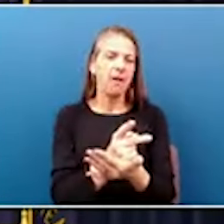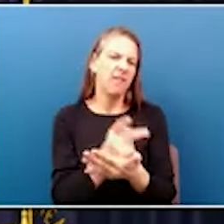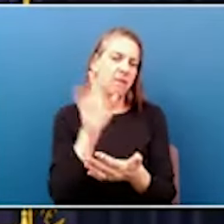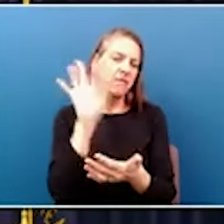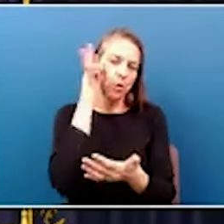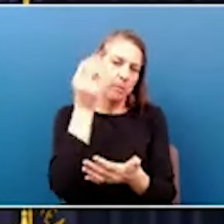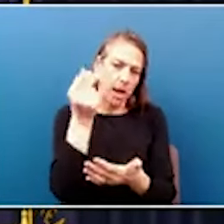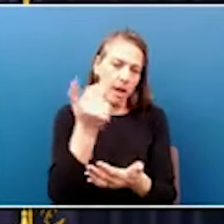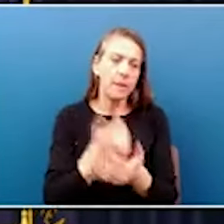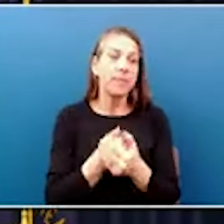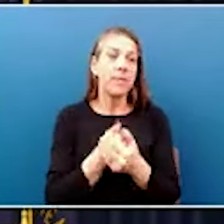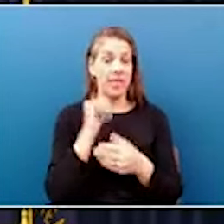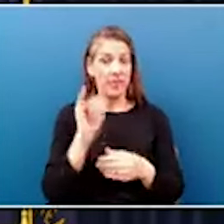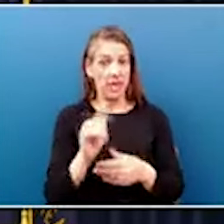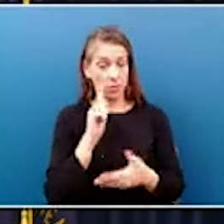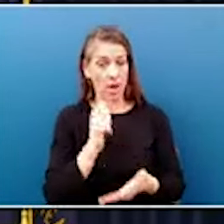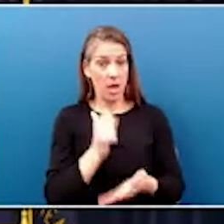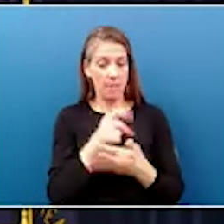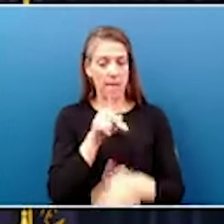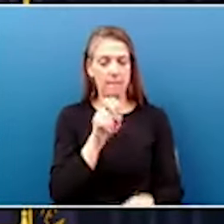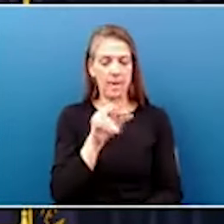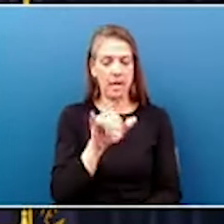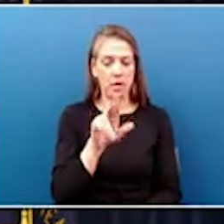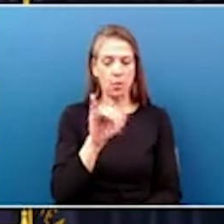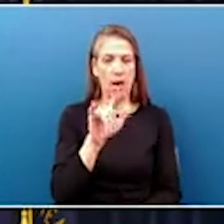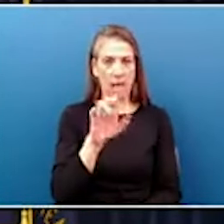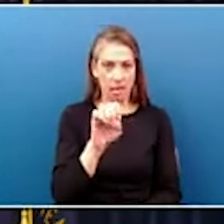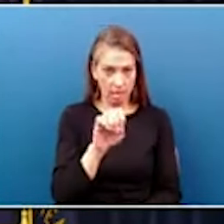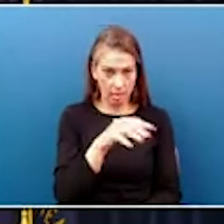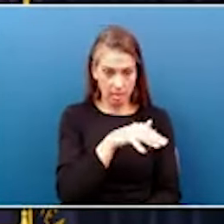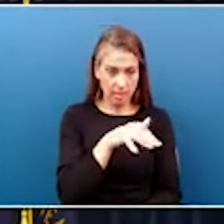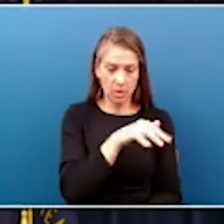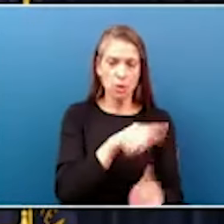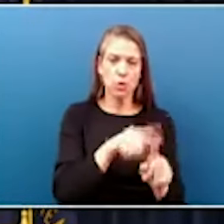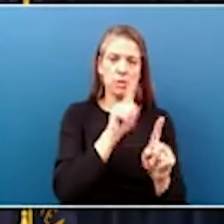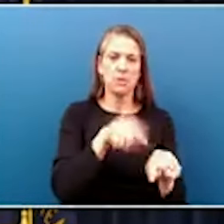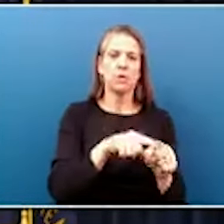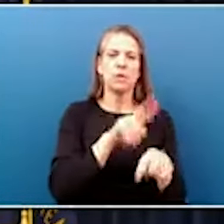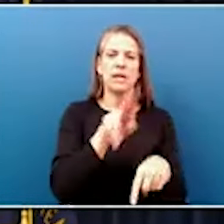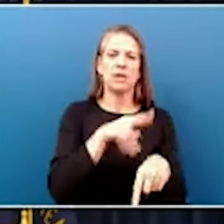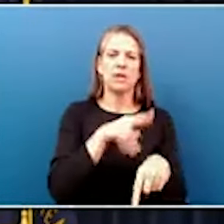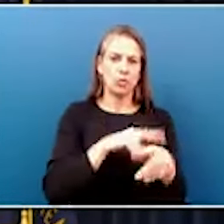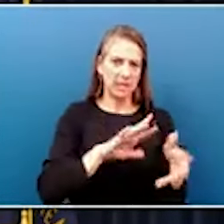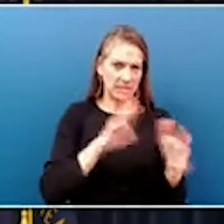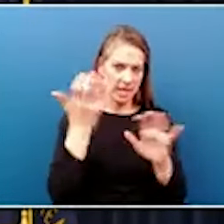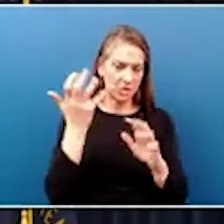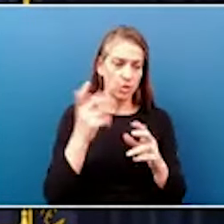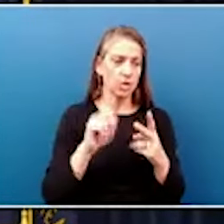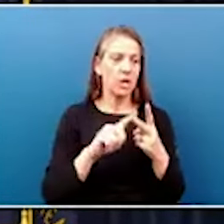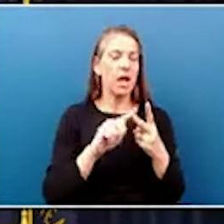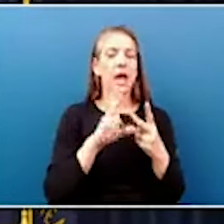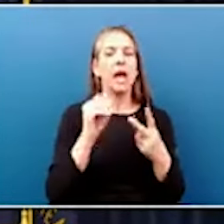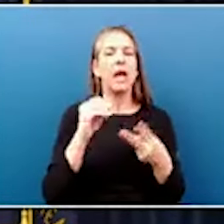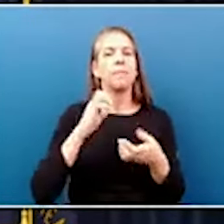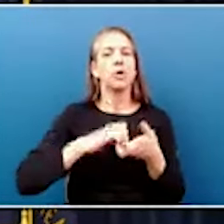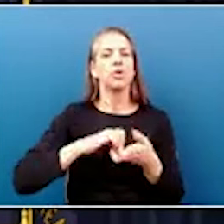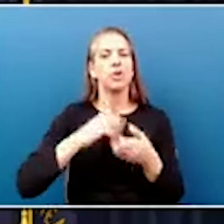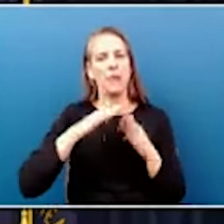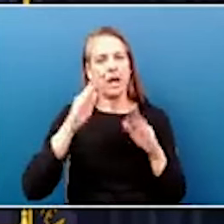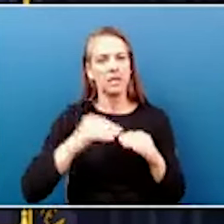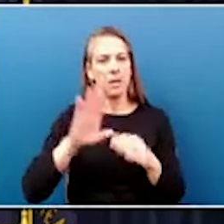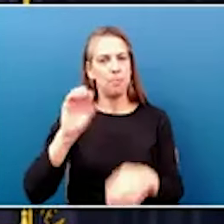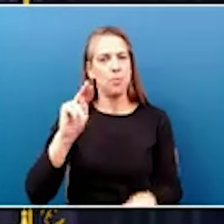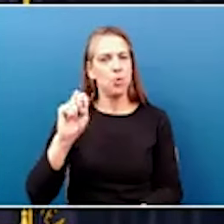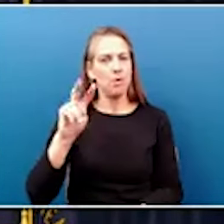Those would help the Penny Ryle Area Development District better respond to natural disasters, and help Partnership Housing and Boonville renovate their